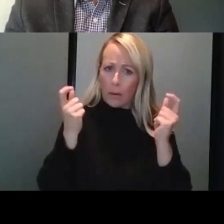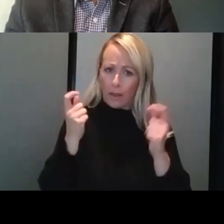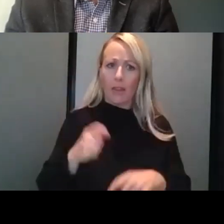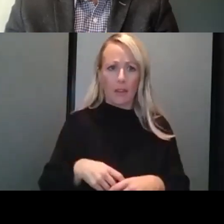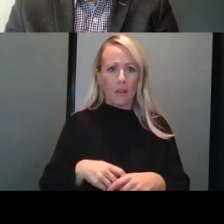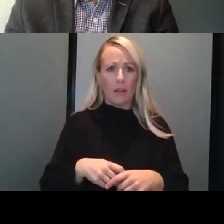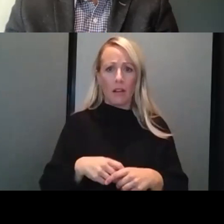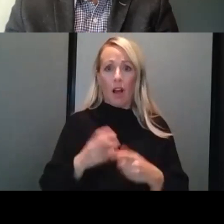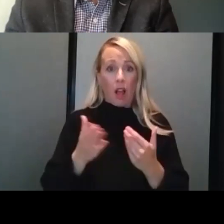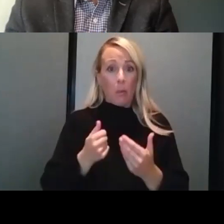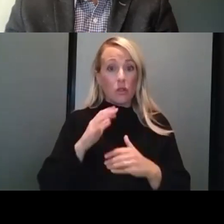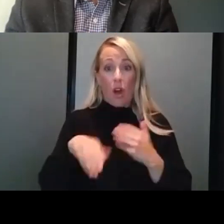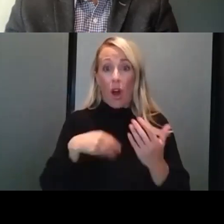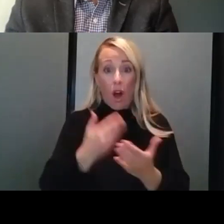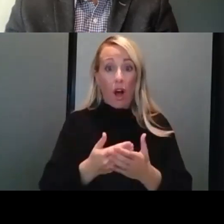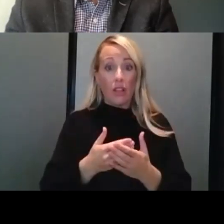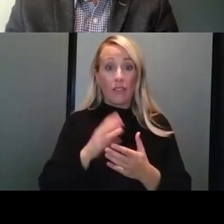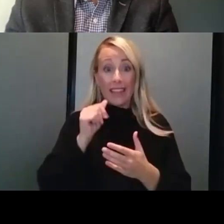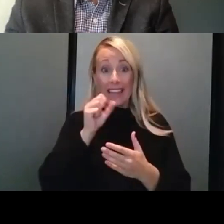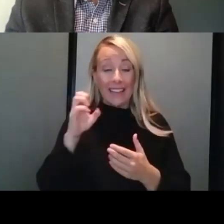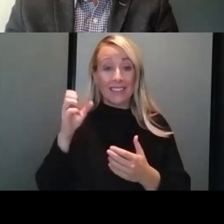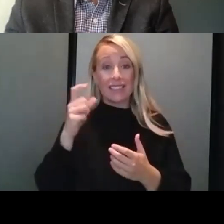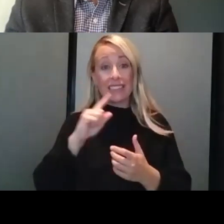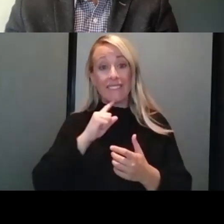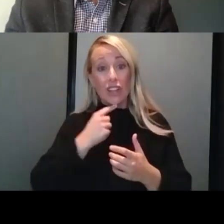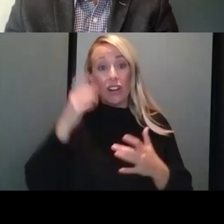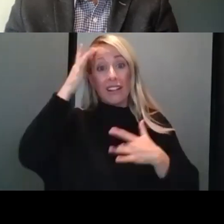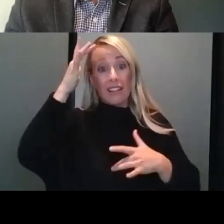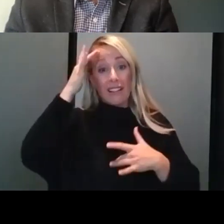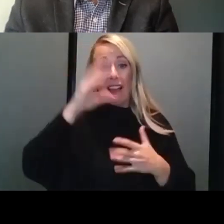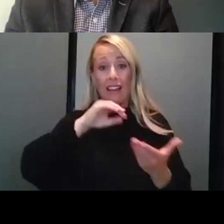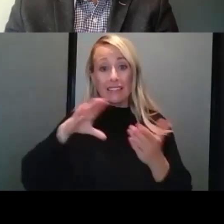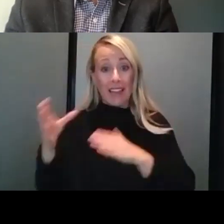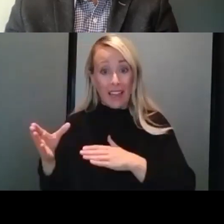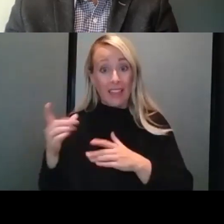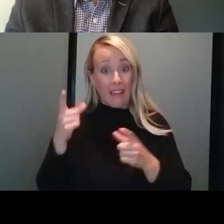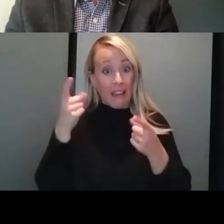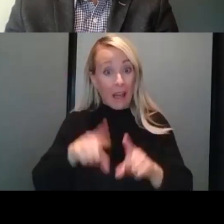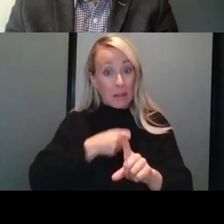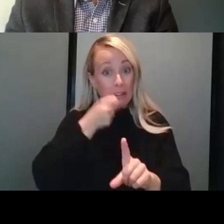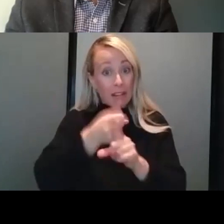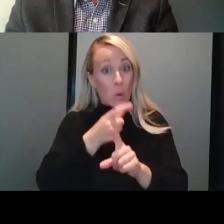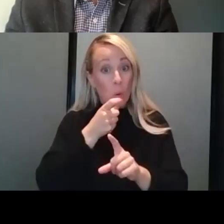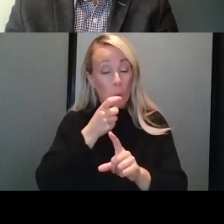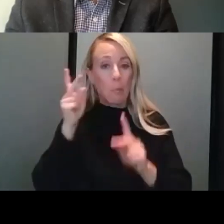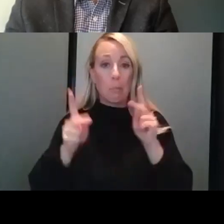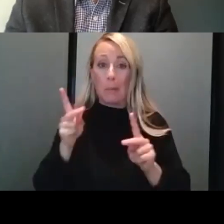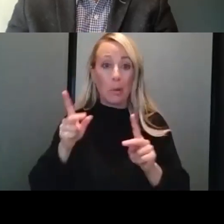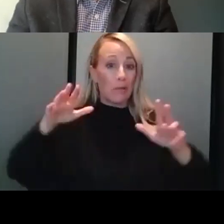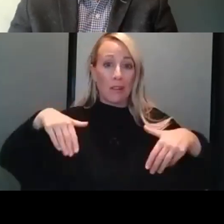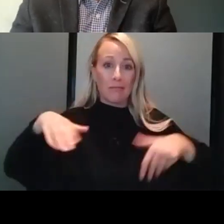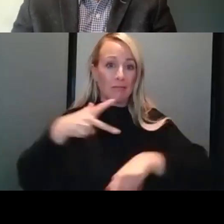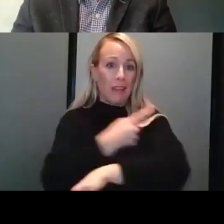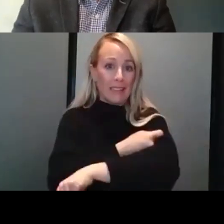all of the cases of severe illness, hospitalization, and death are occurring among those that are not vaccinated.